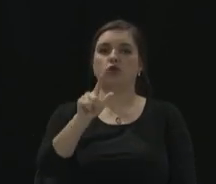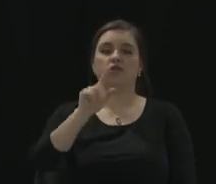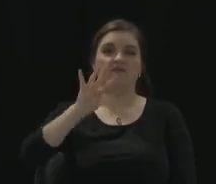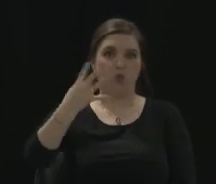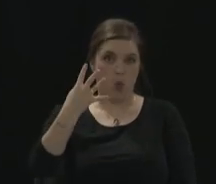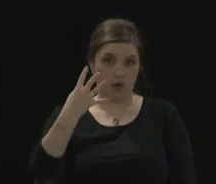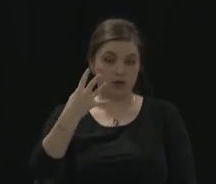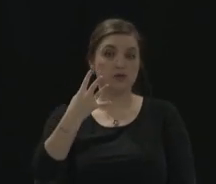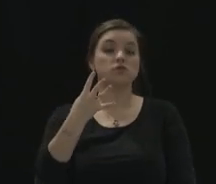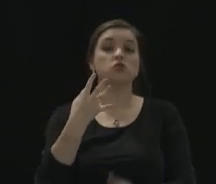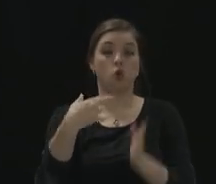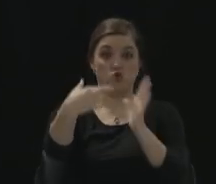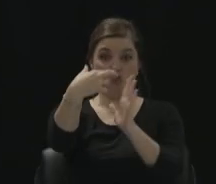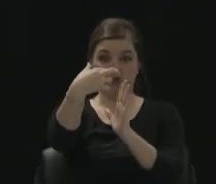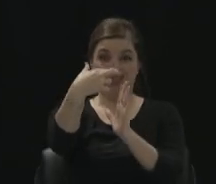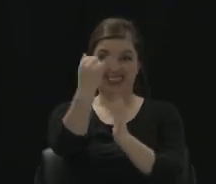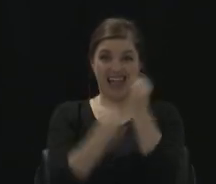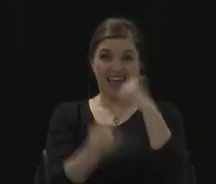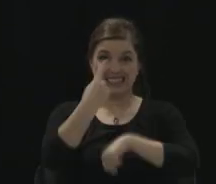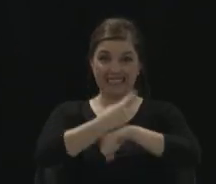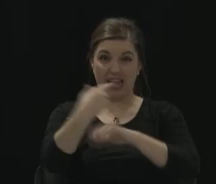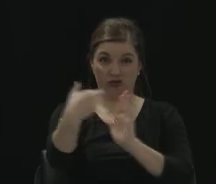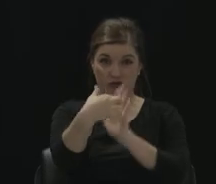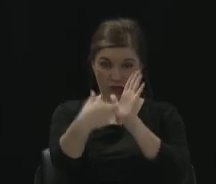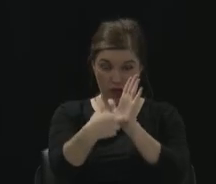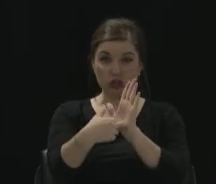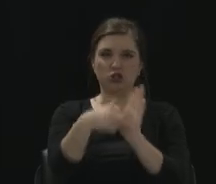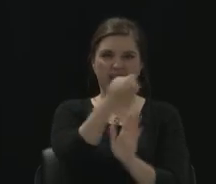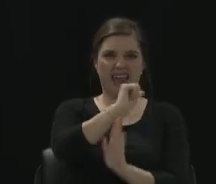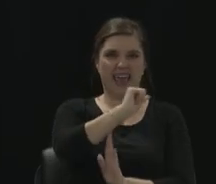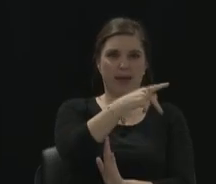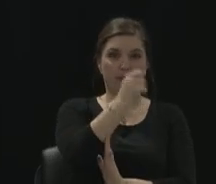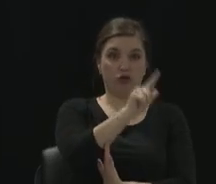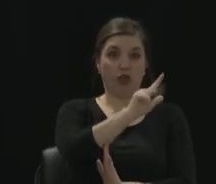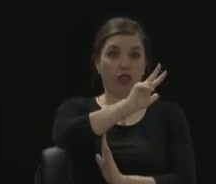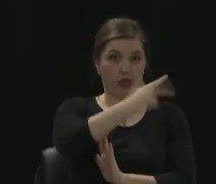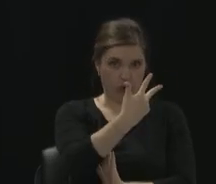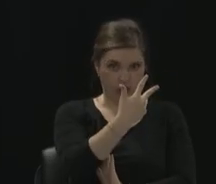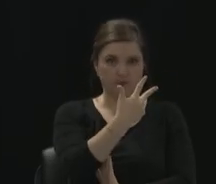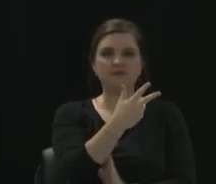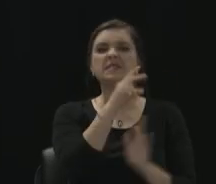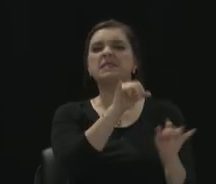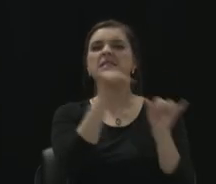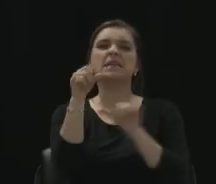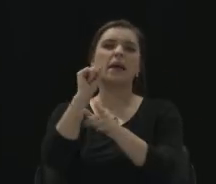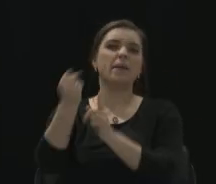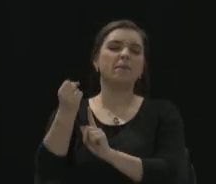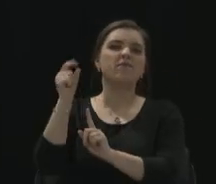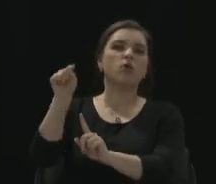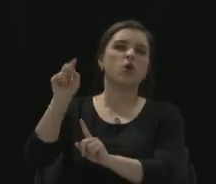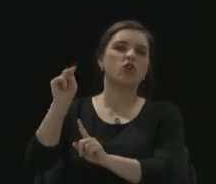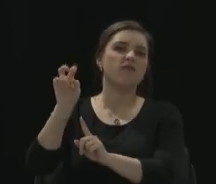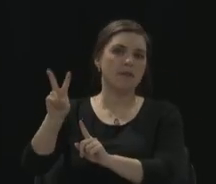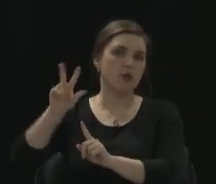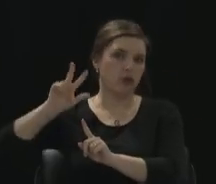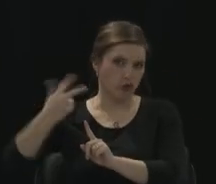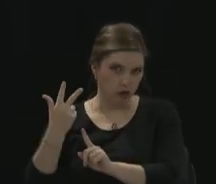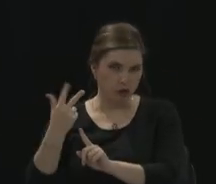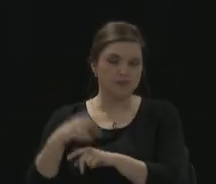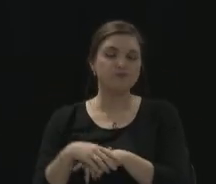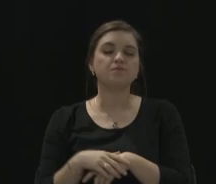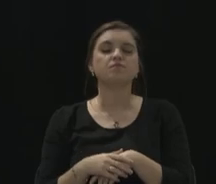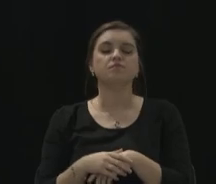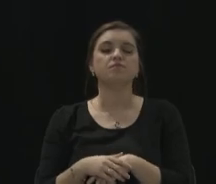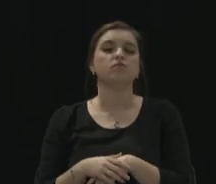April 3rd. Got Same thing for November. It'll be in an October timeline for that. However, if you happen to